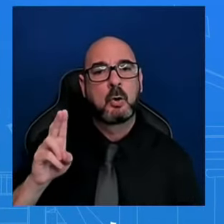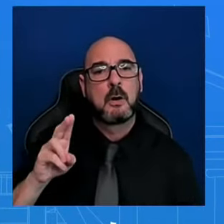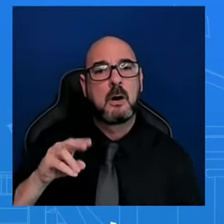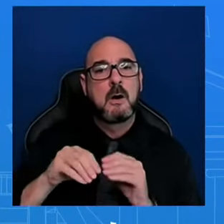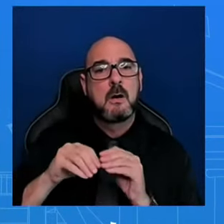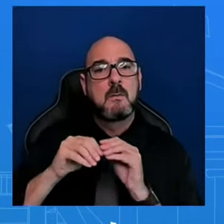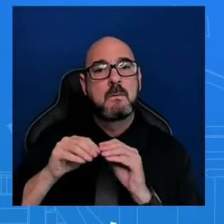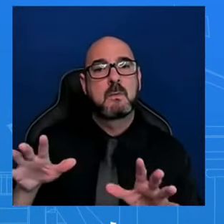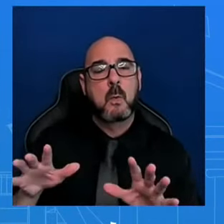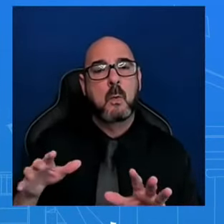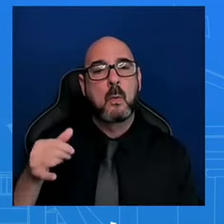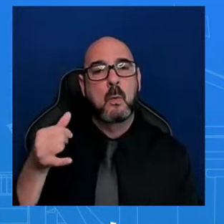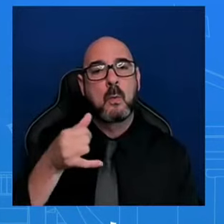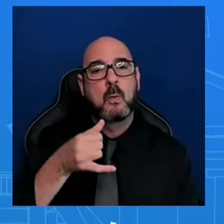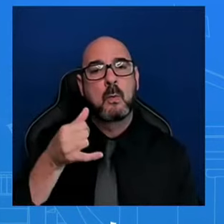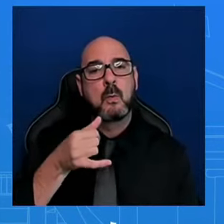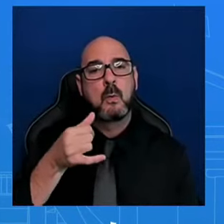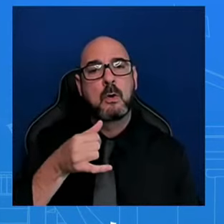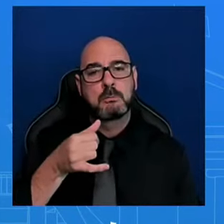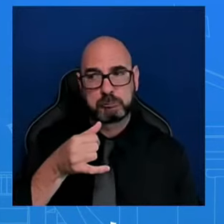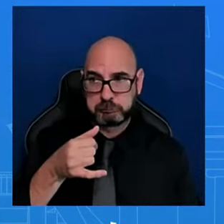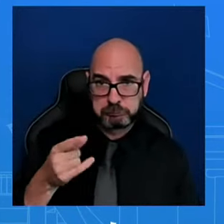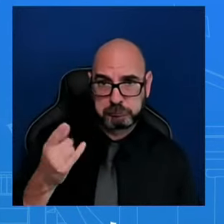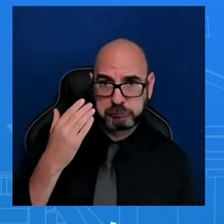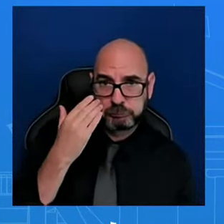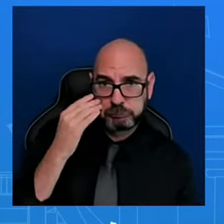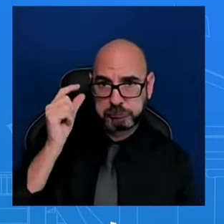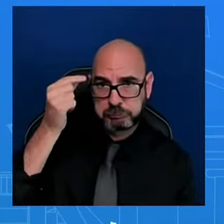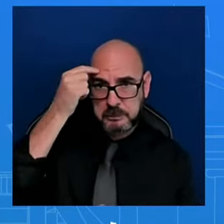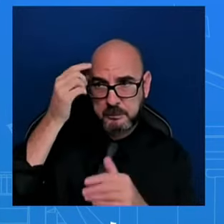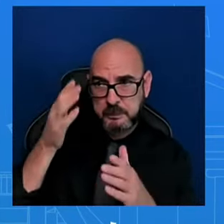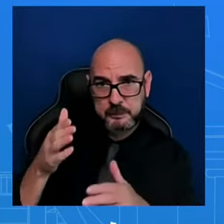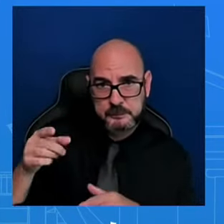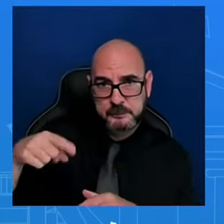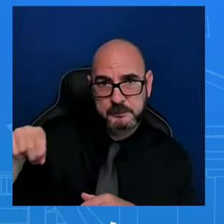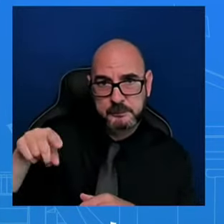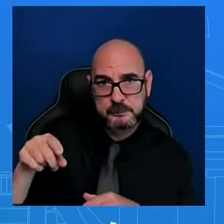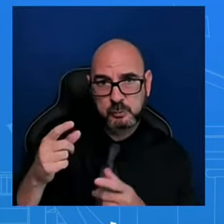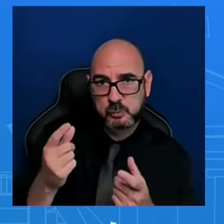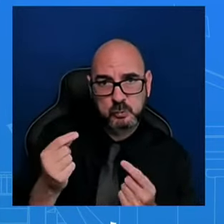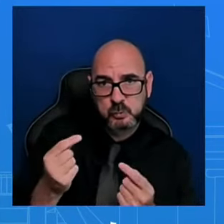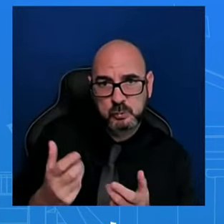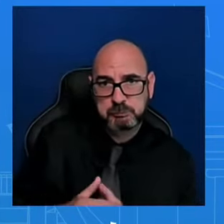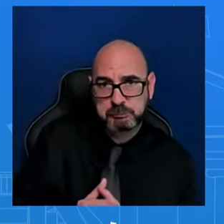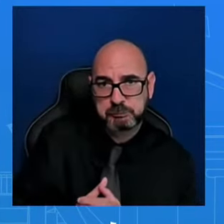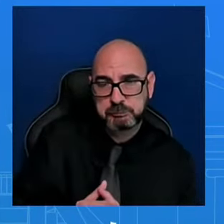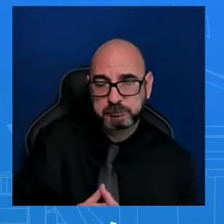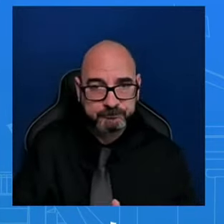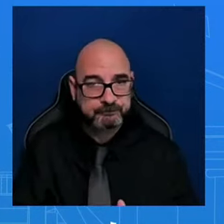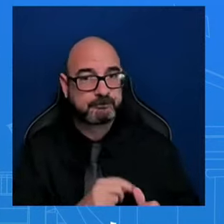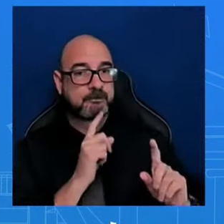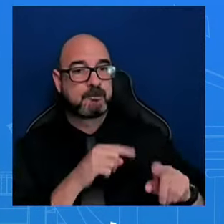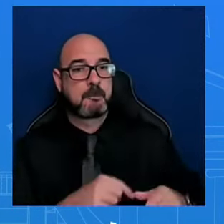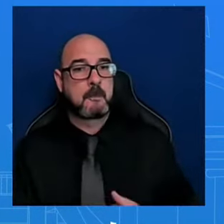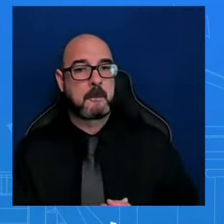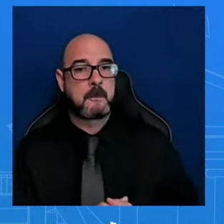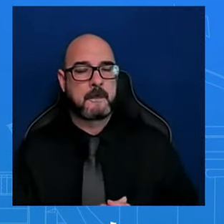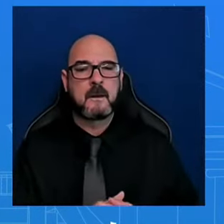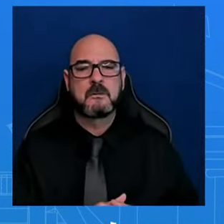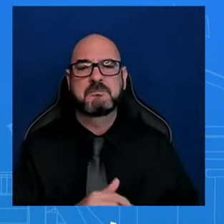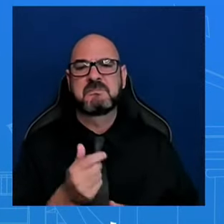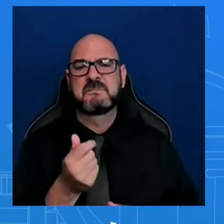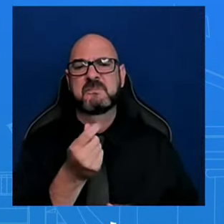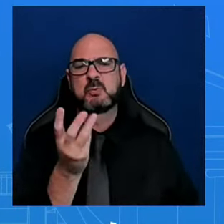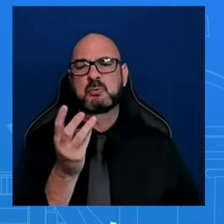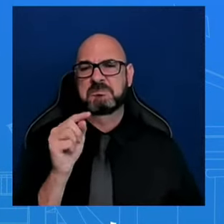manage this? So I'm glad that you asked that question because we do have a couple things to share with all of you. The president has been briefed. I think I may have shared that yesterday as